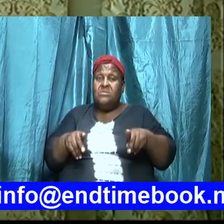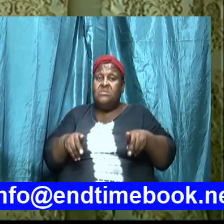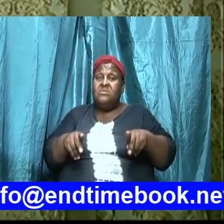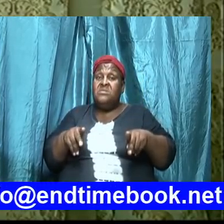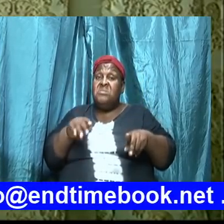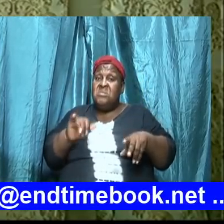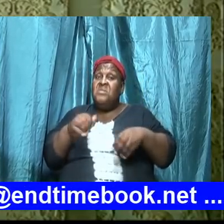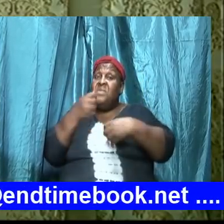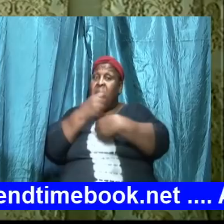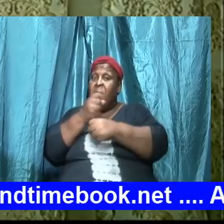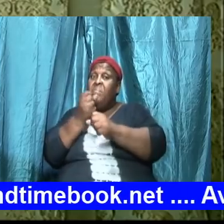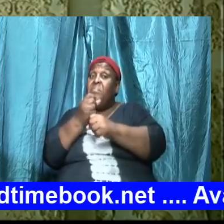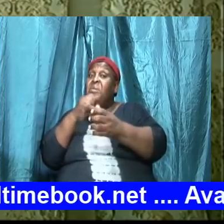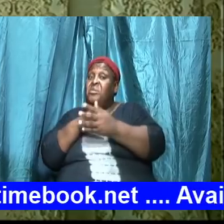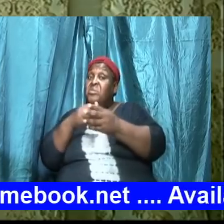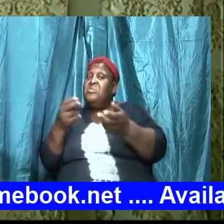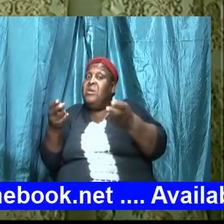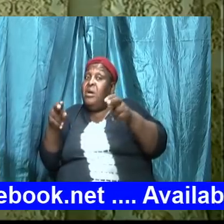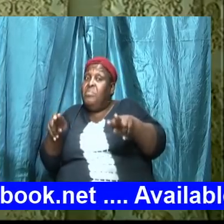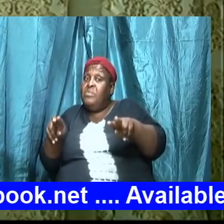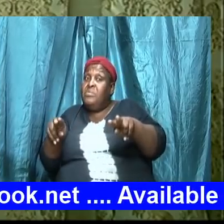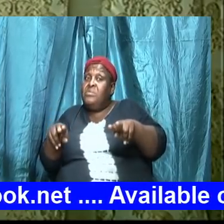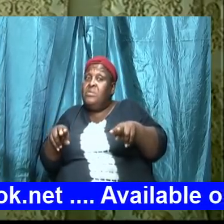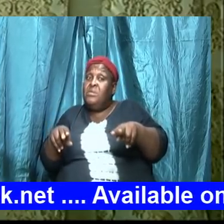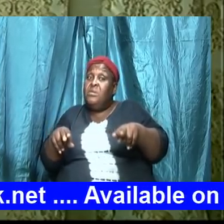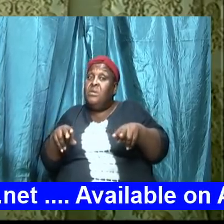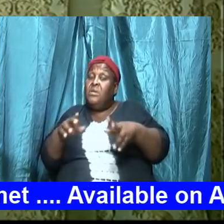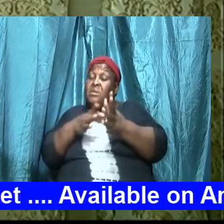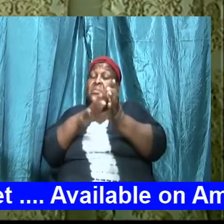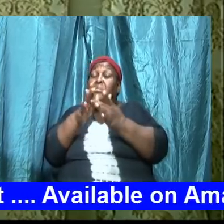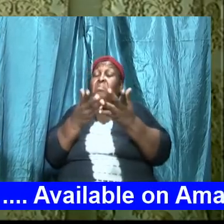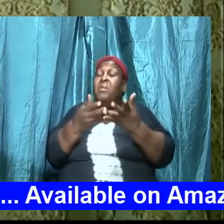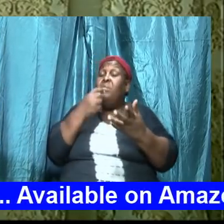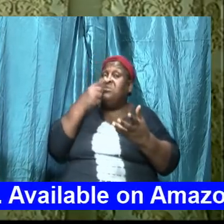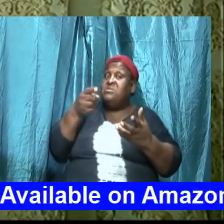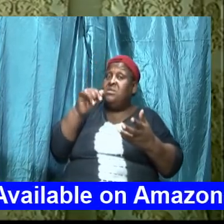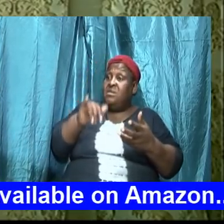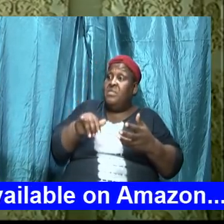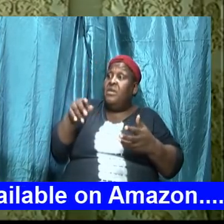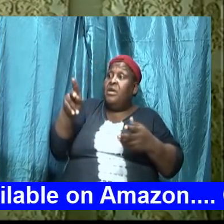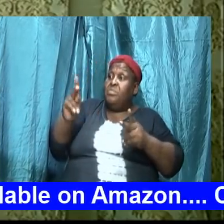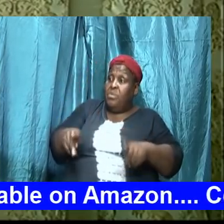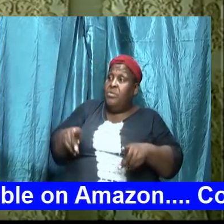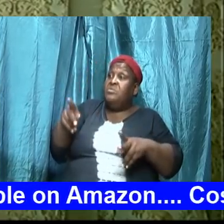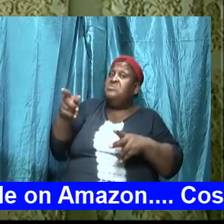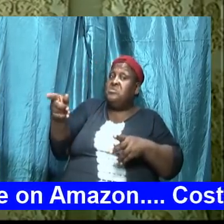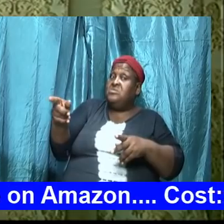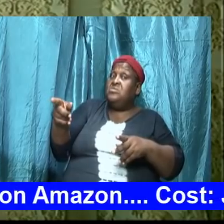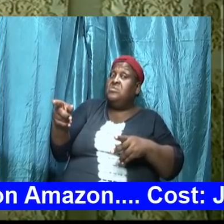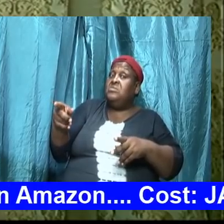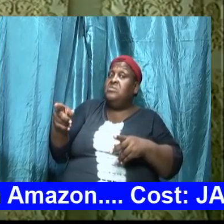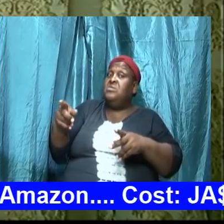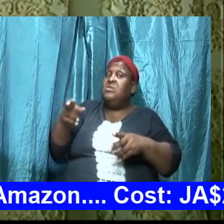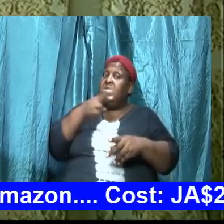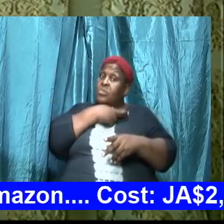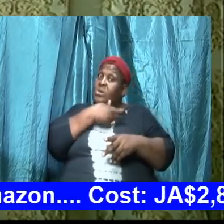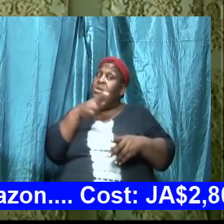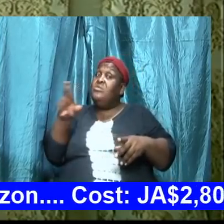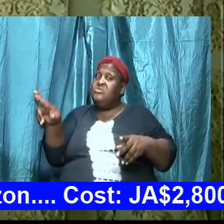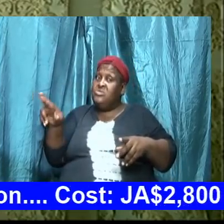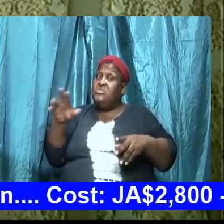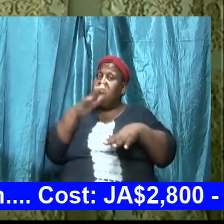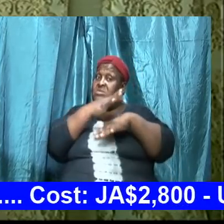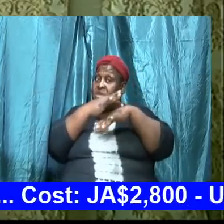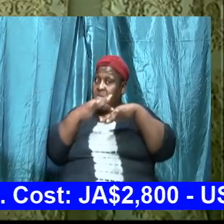and the bible say that person's religion is vain so it don't matter how much you're in and we're jumping and we're